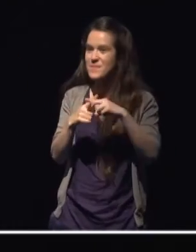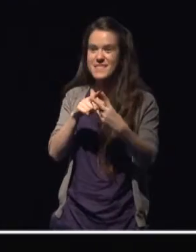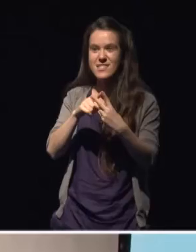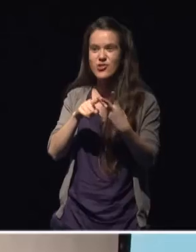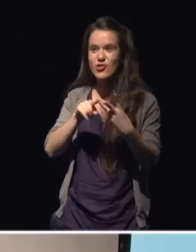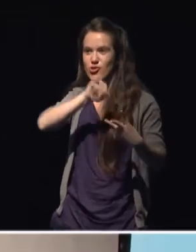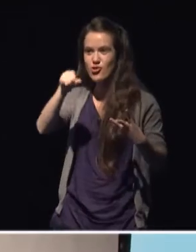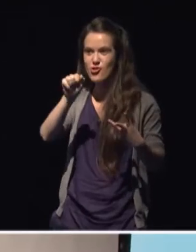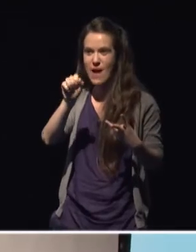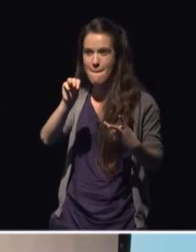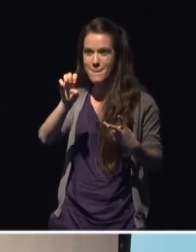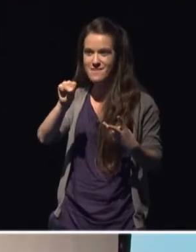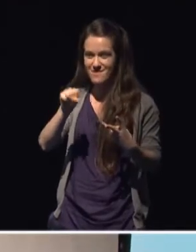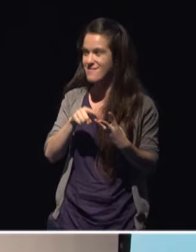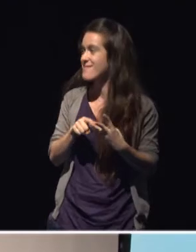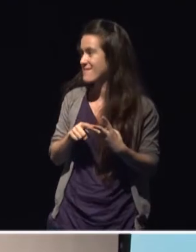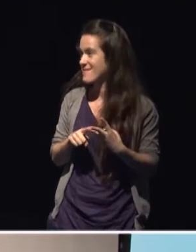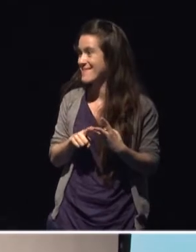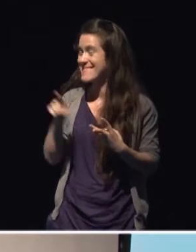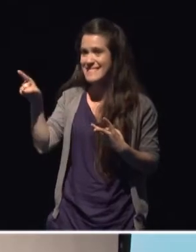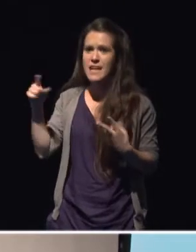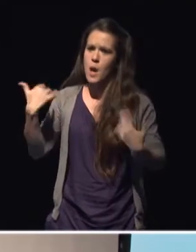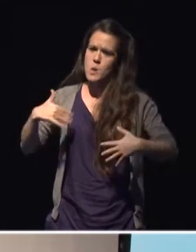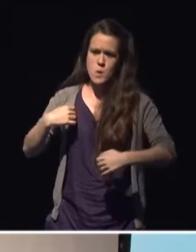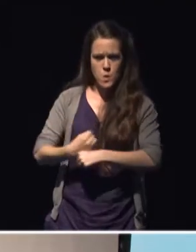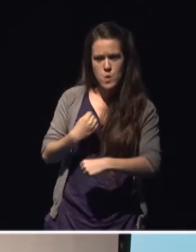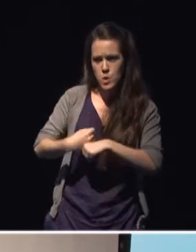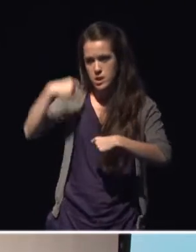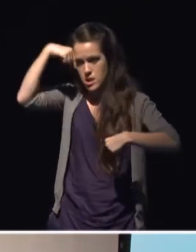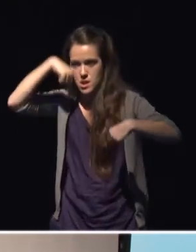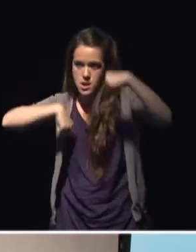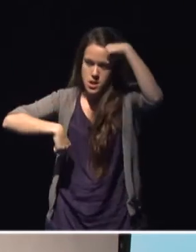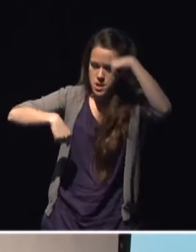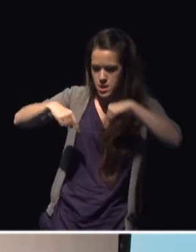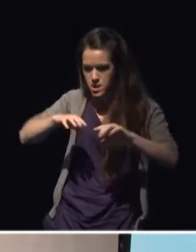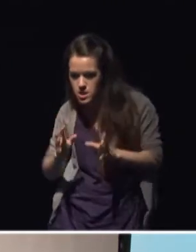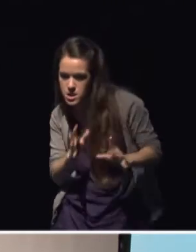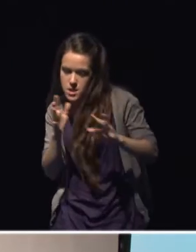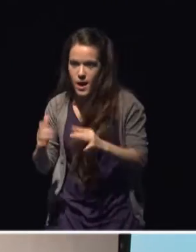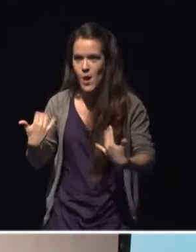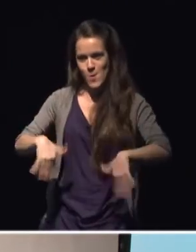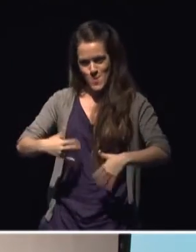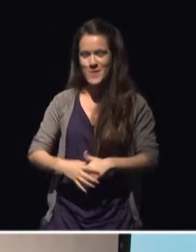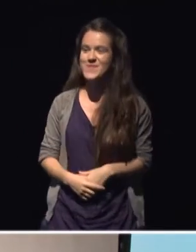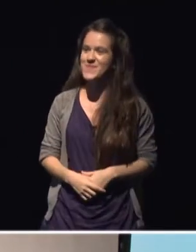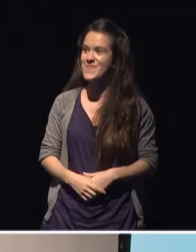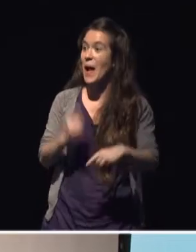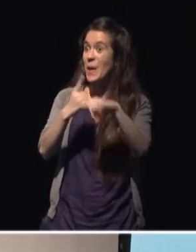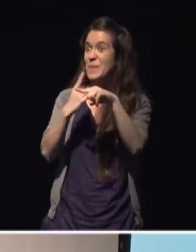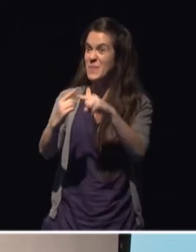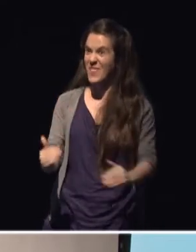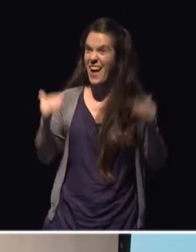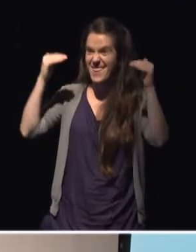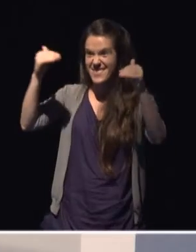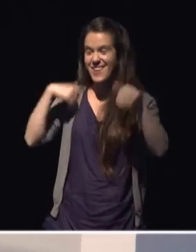they have really worked very hard and of course the representatives of the high-level panel we